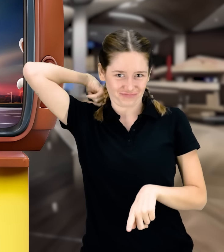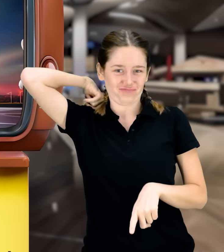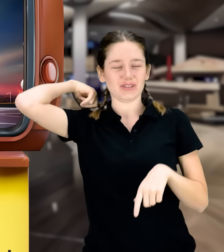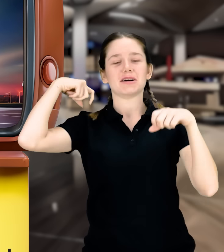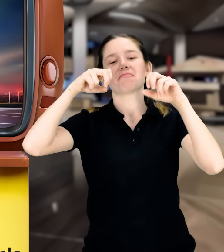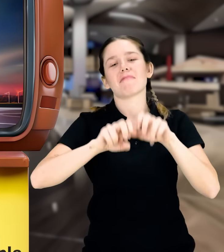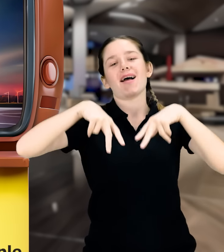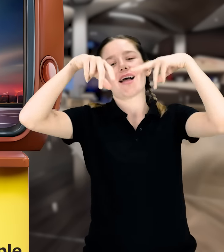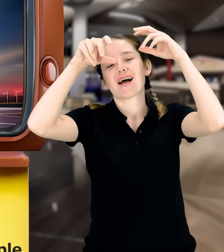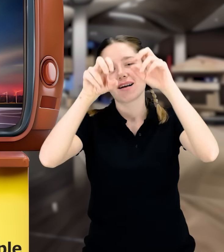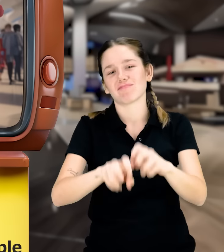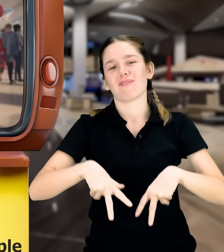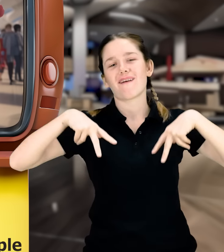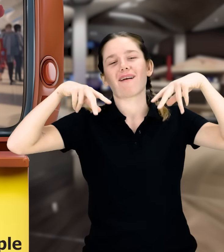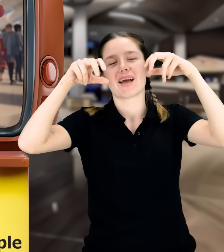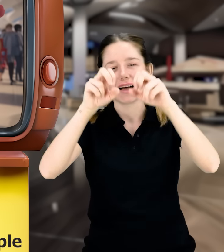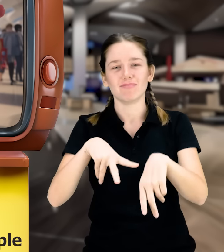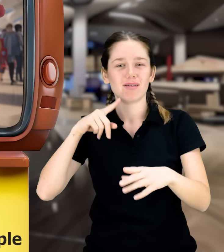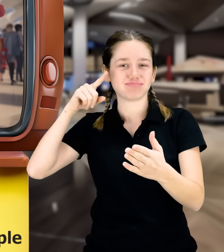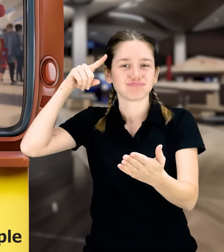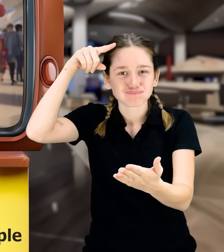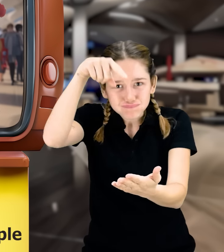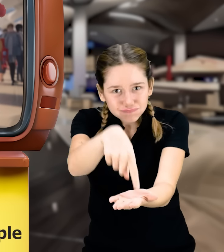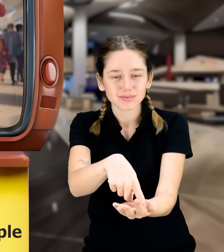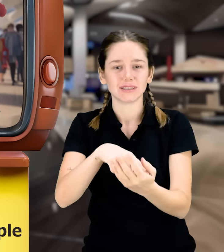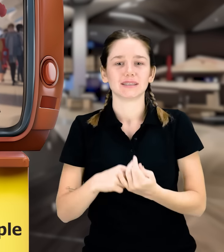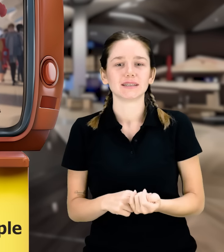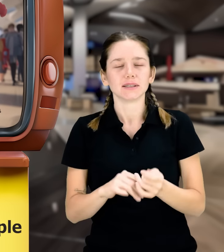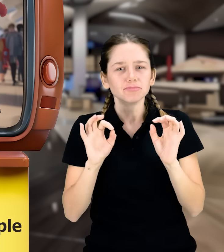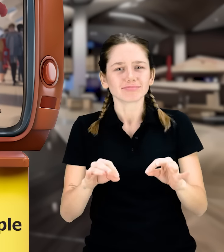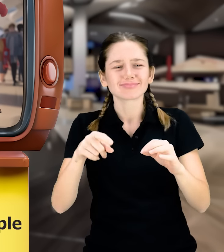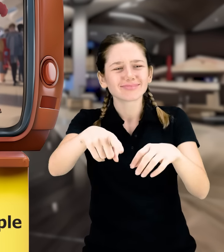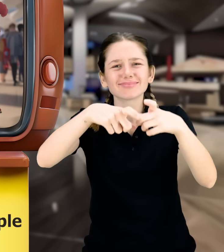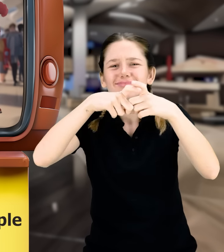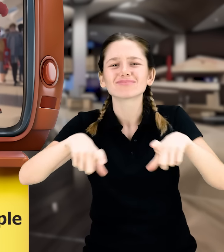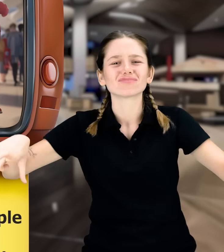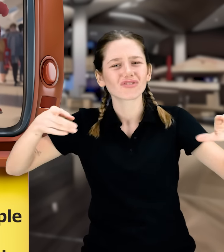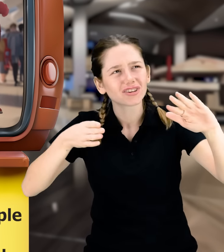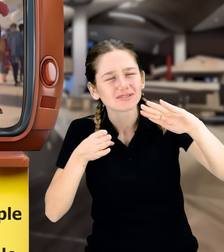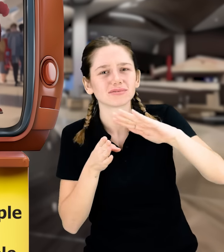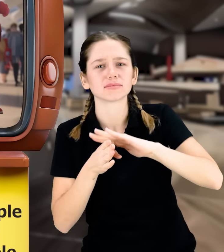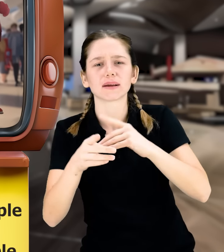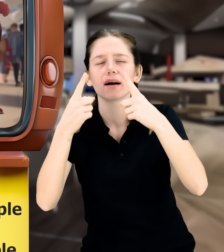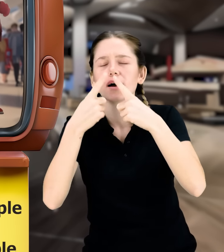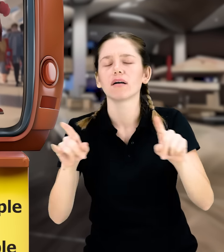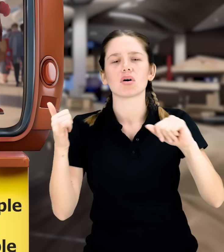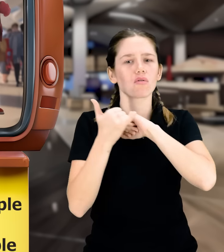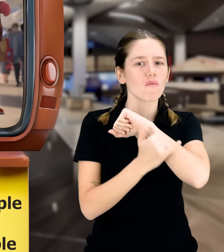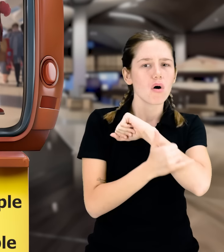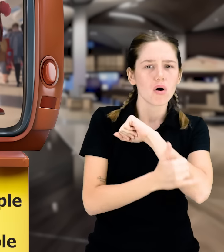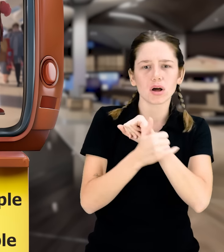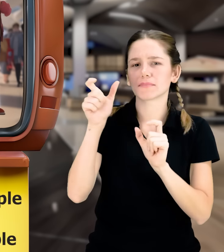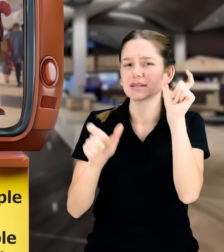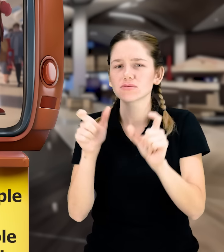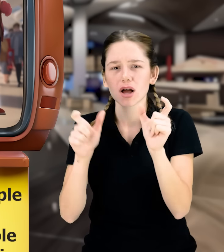The terminal was bustling with people from all over the world, children speaking different languages,